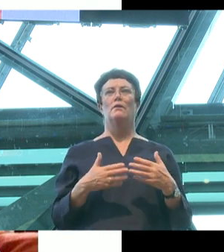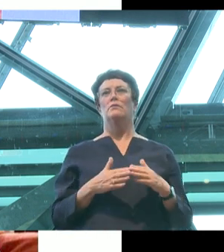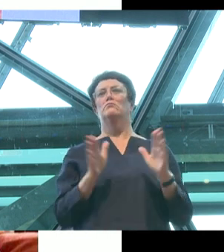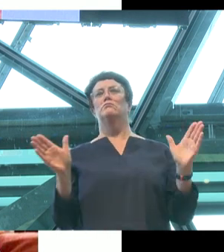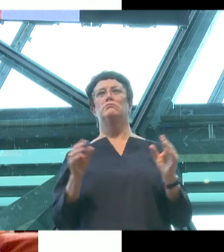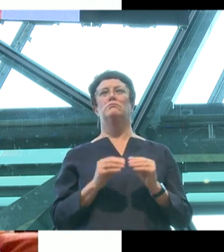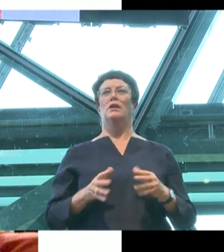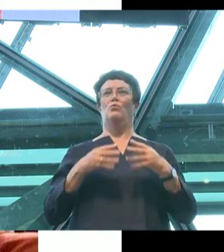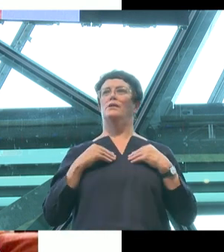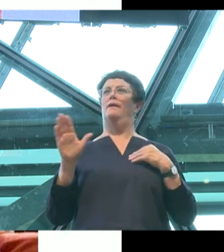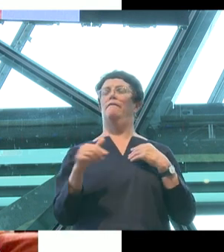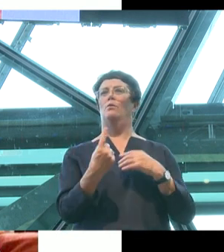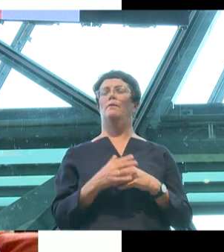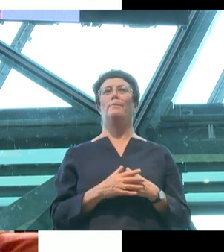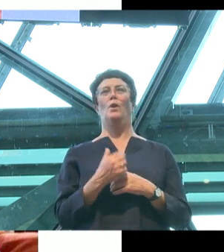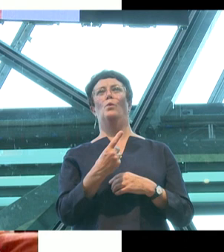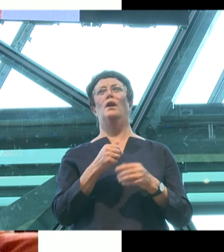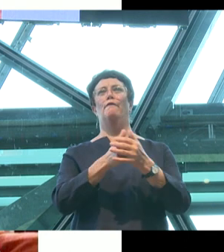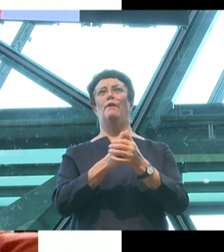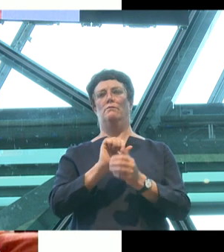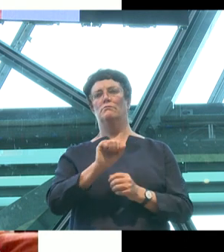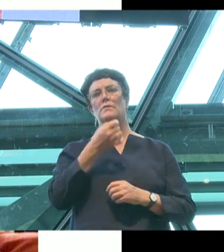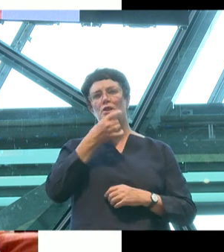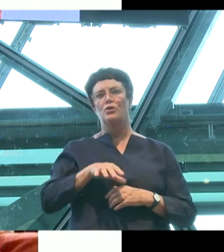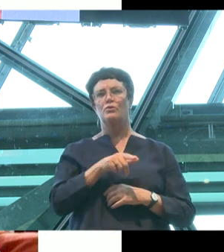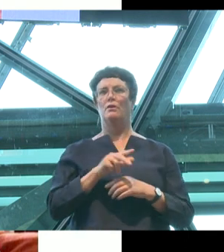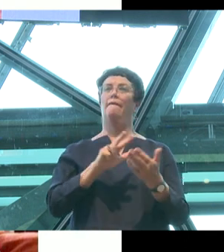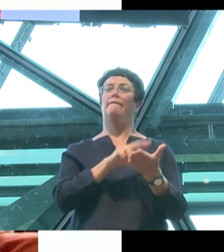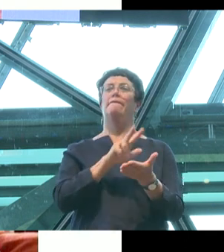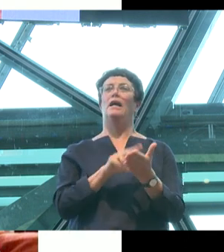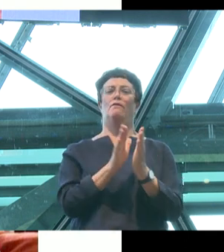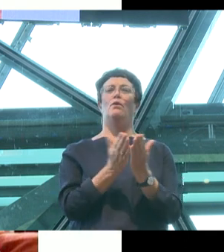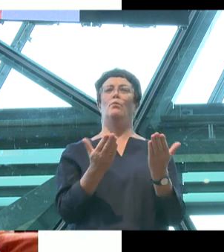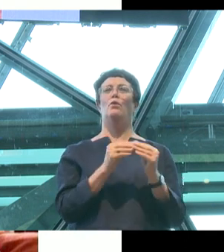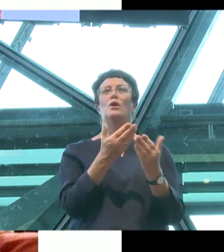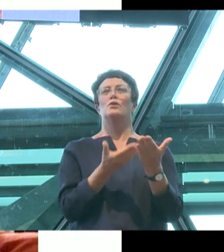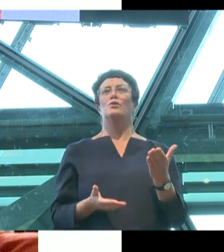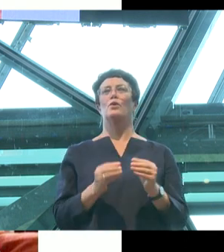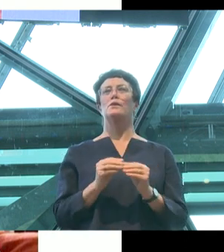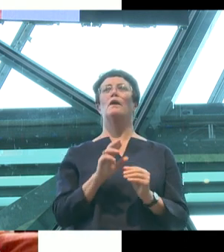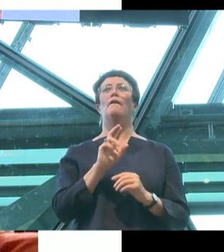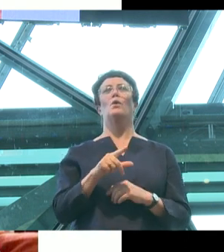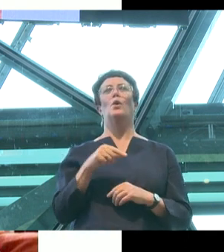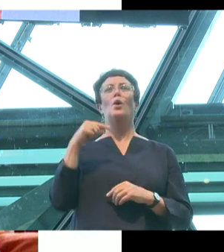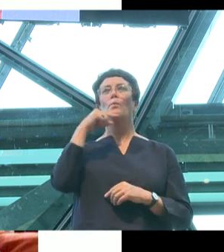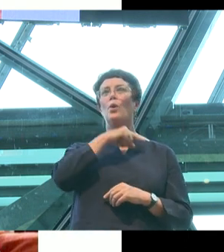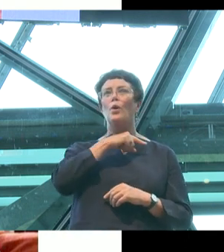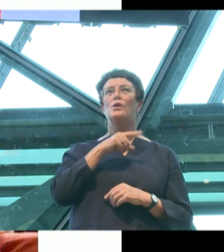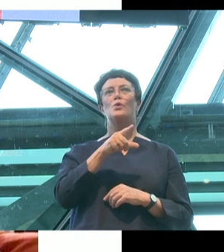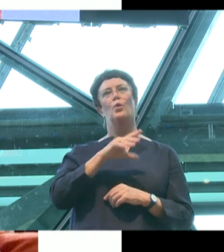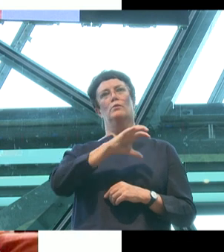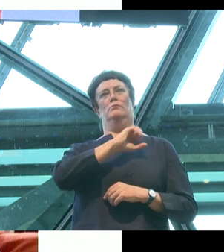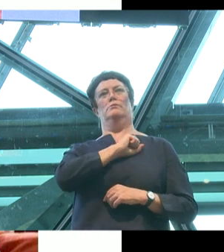embracing of everyone. And one of my friends' kids' favourite book is Stories for Boys Who Dare to Be Different. Have you seen this?